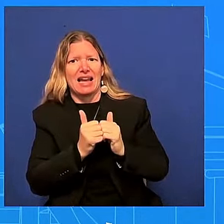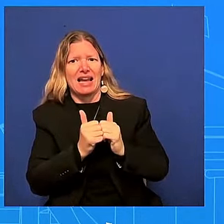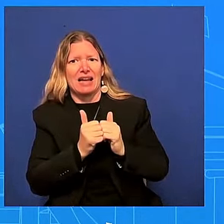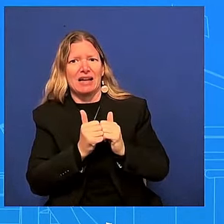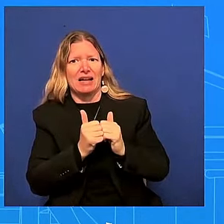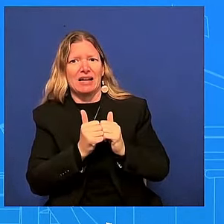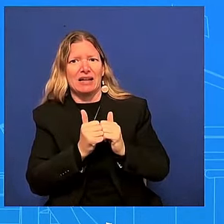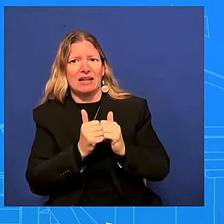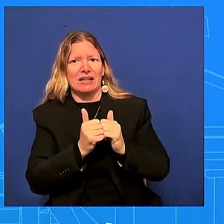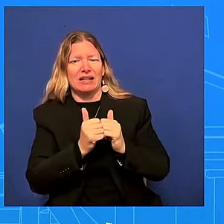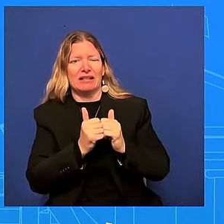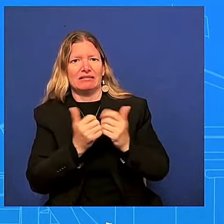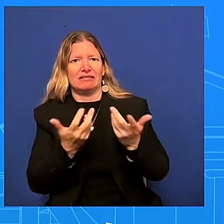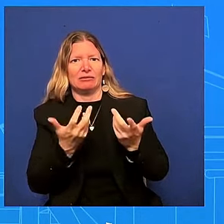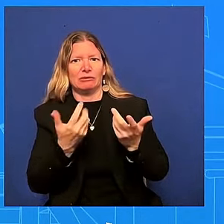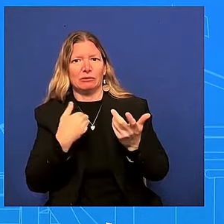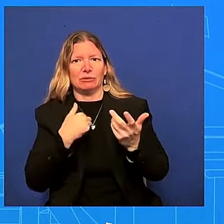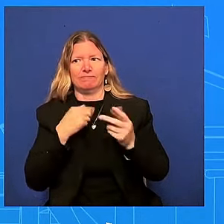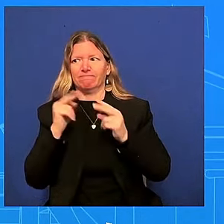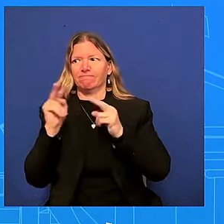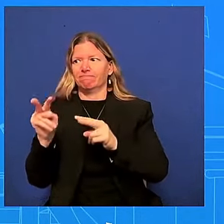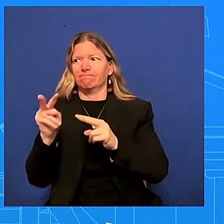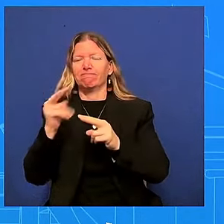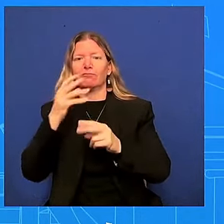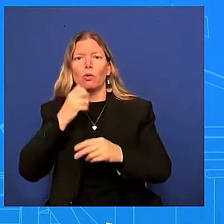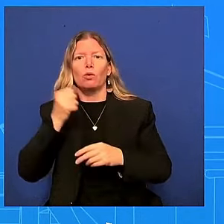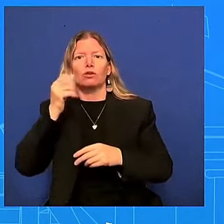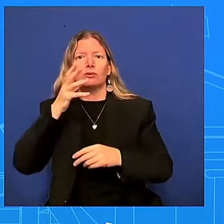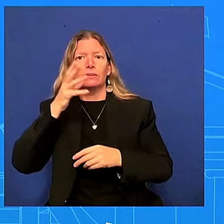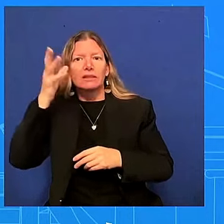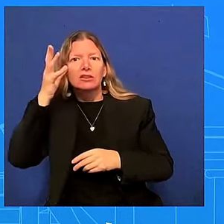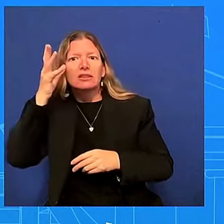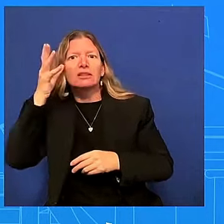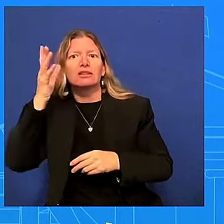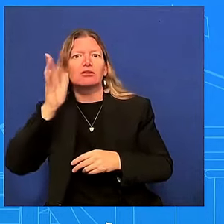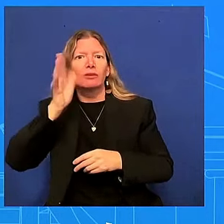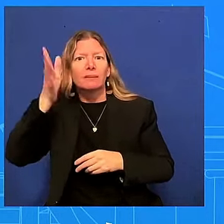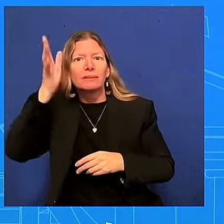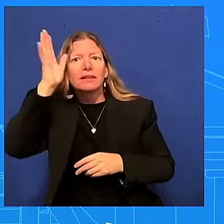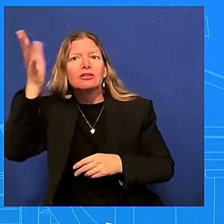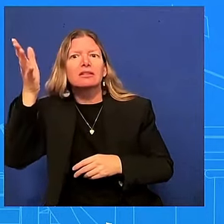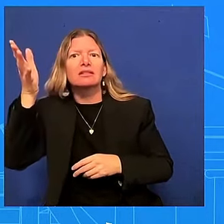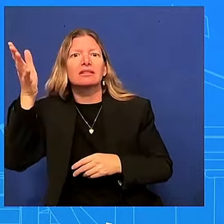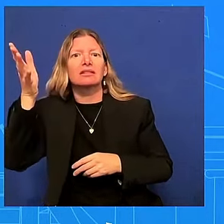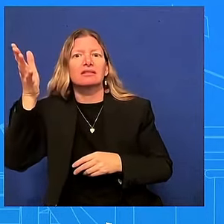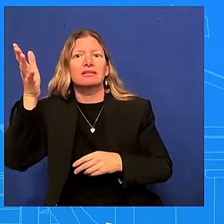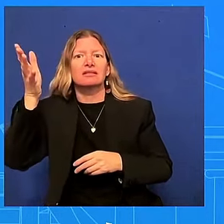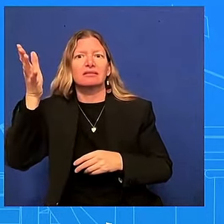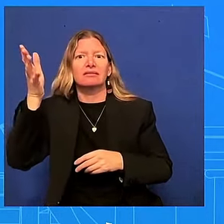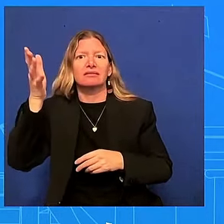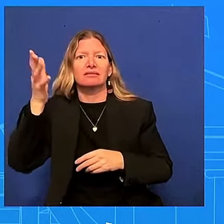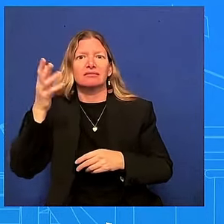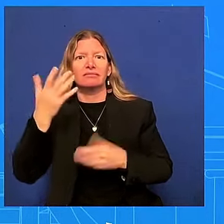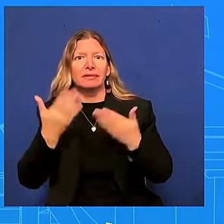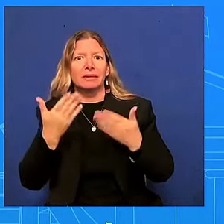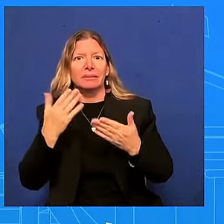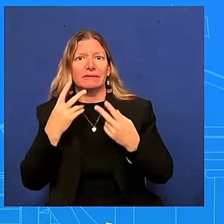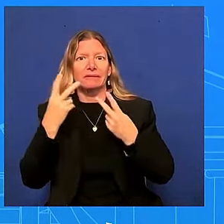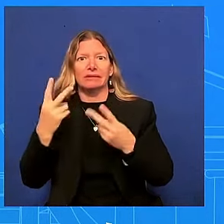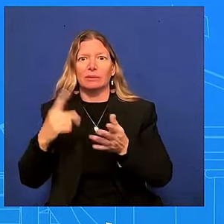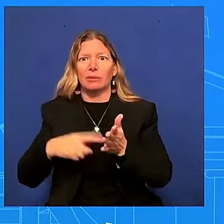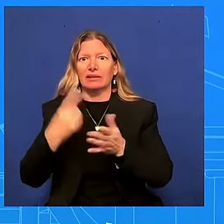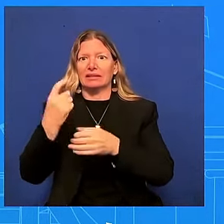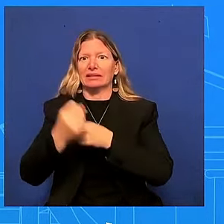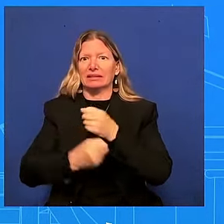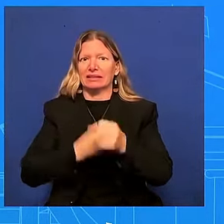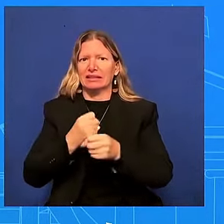you know um you know you you maybe visit them once a year and you see troubling signs because you don't live in the same city perhaps